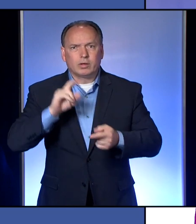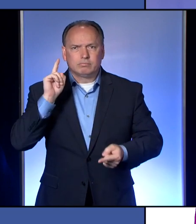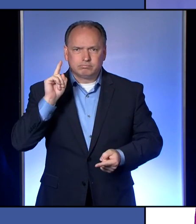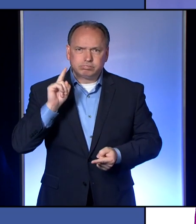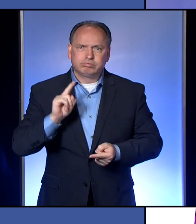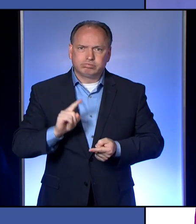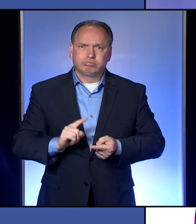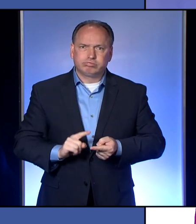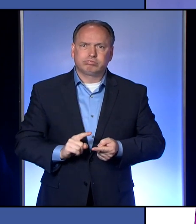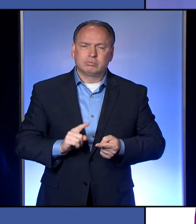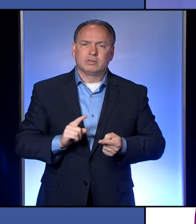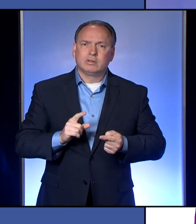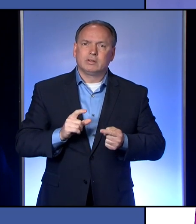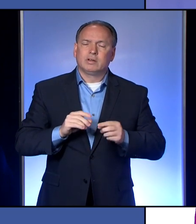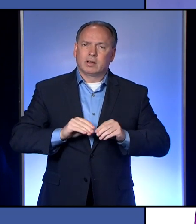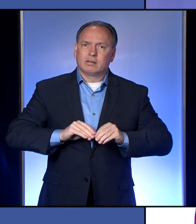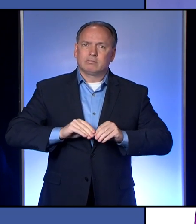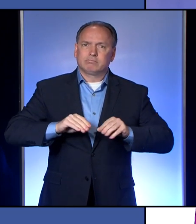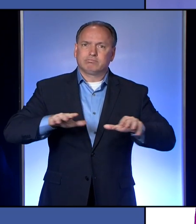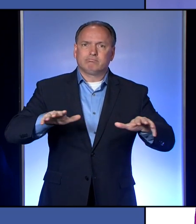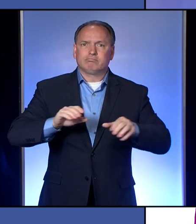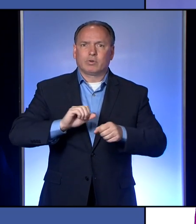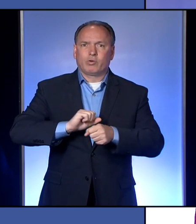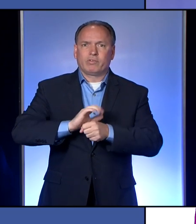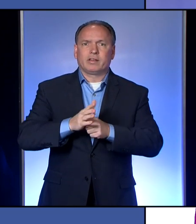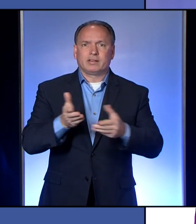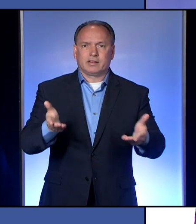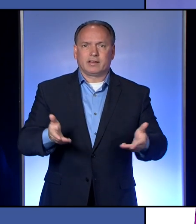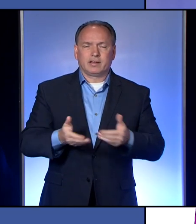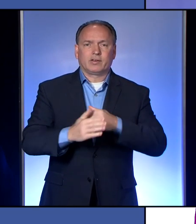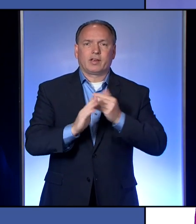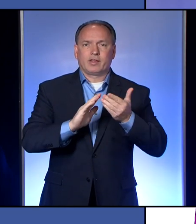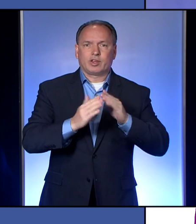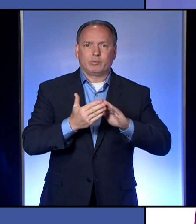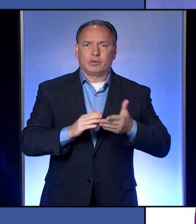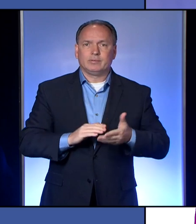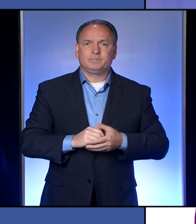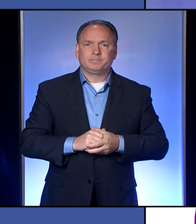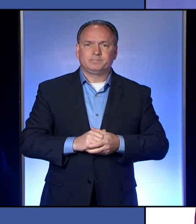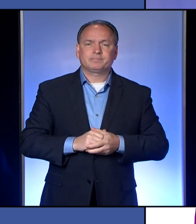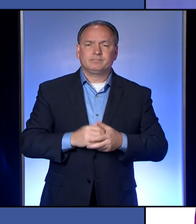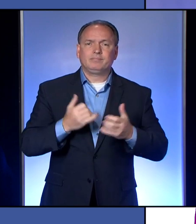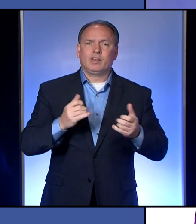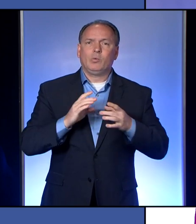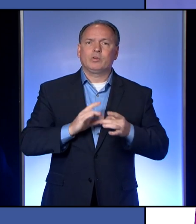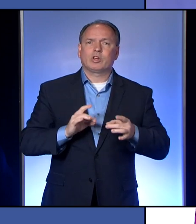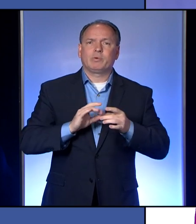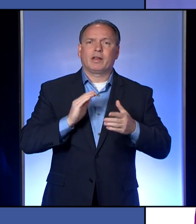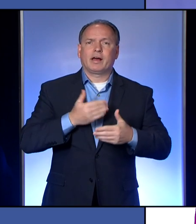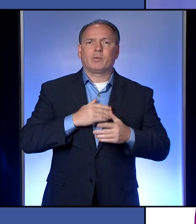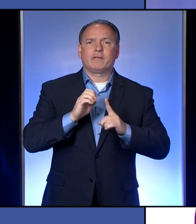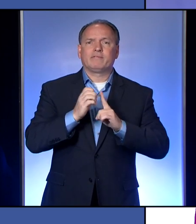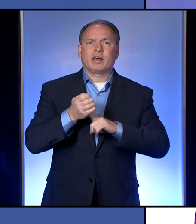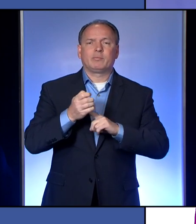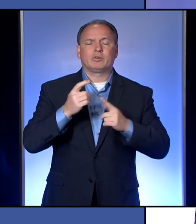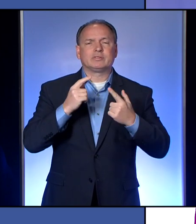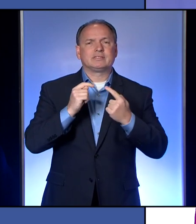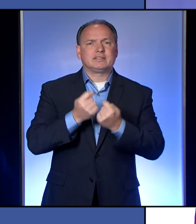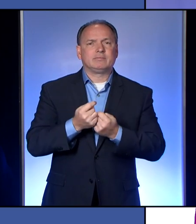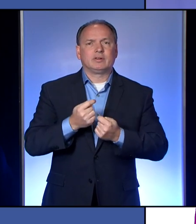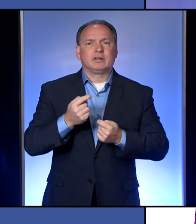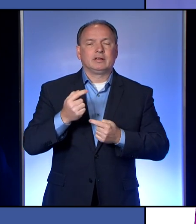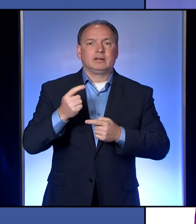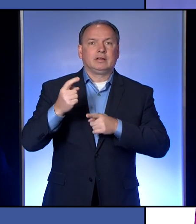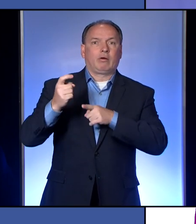the spread of COVID-19 in our community. I want to talk a little bit about our environmental team. They've received 1